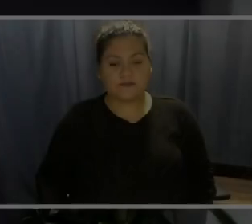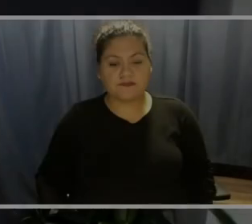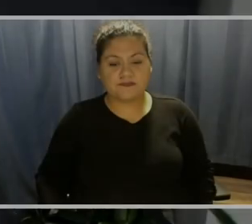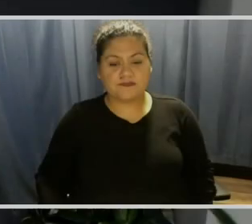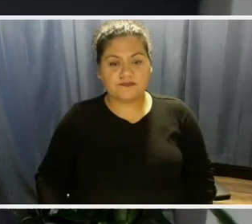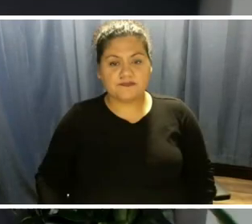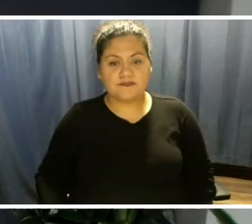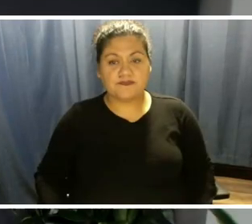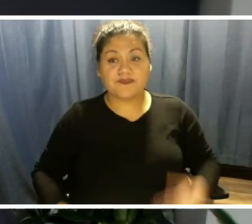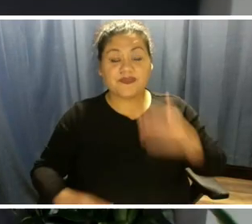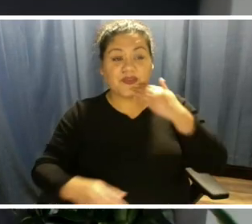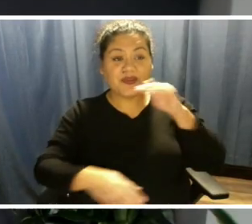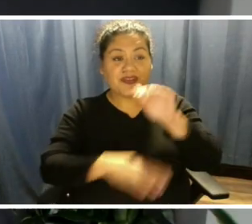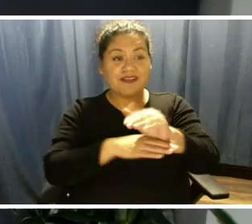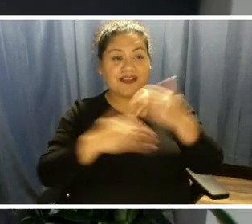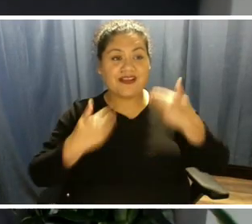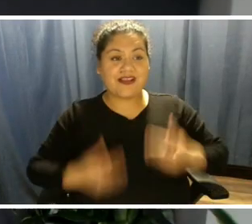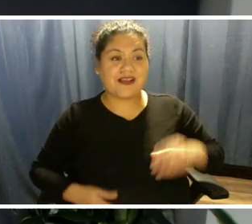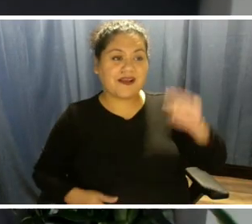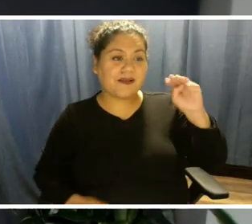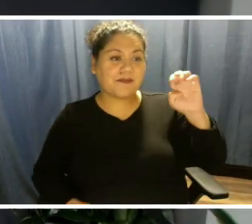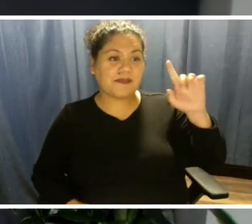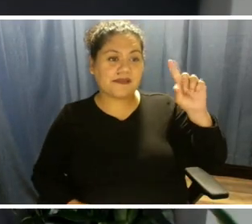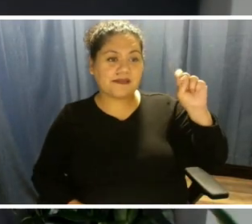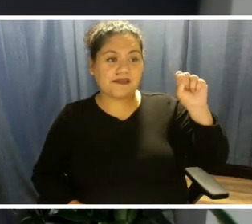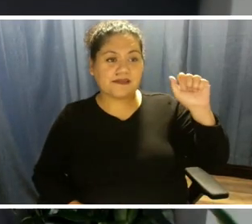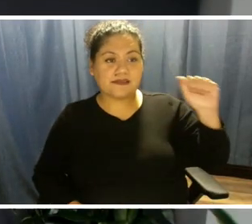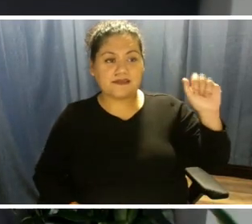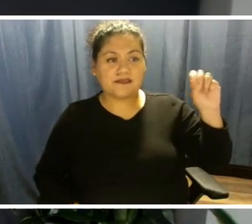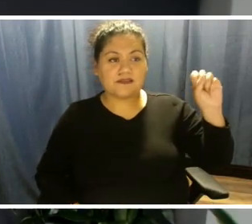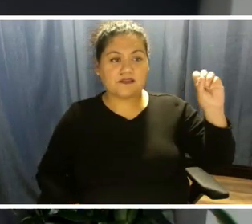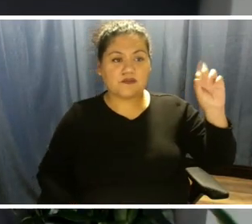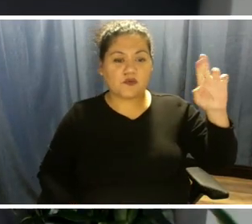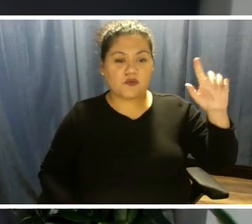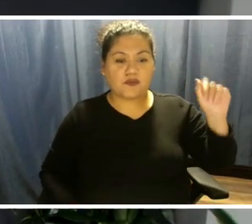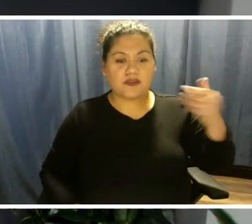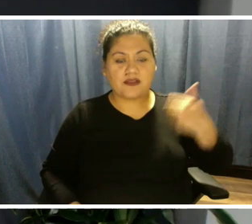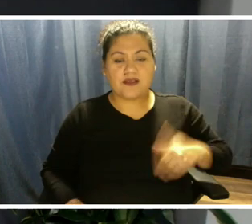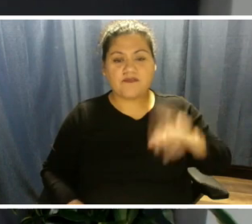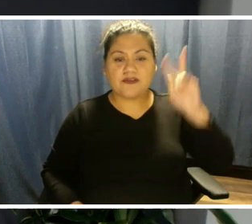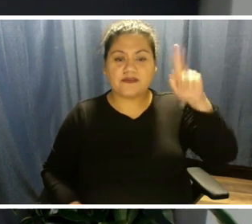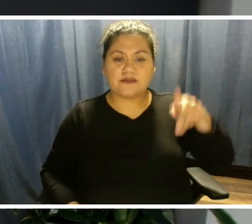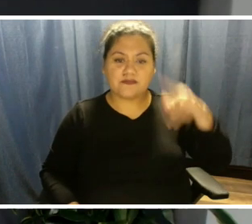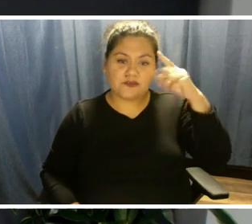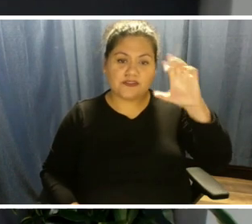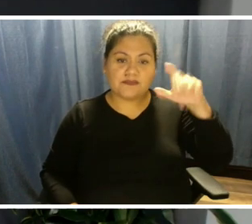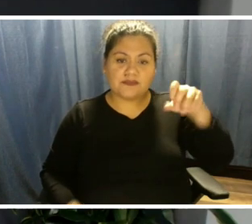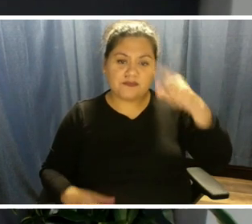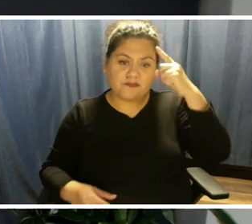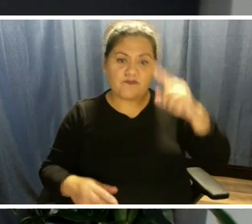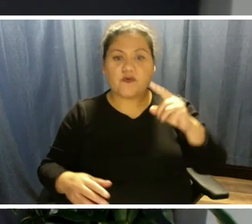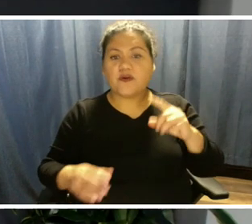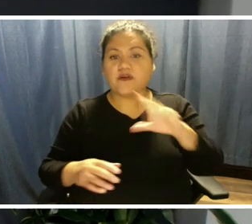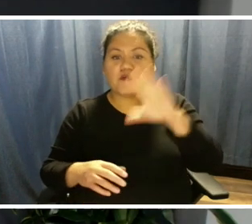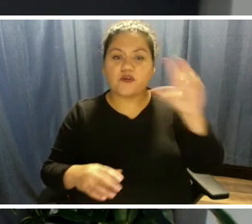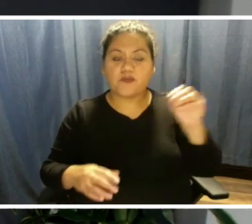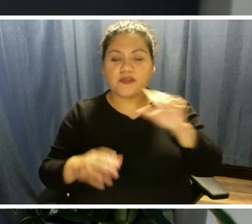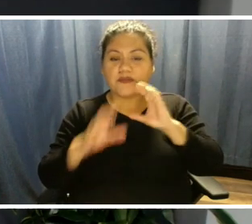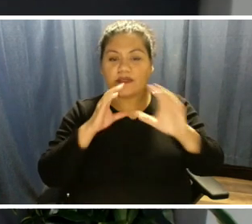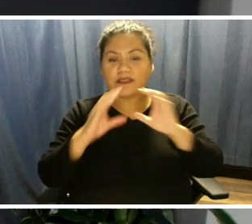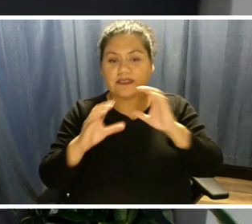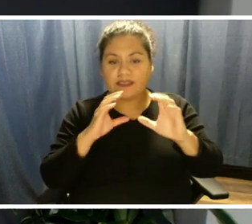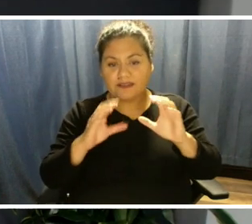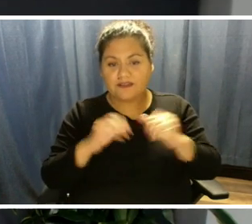Good evening. My name is Melissa Sorolla. I'm CVS Energy's Vice President of Corporate Communications and Marketing. Oprima